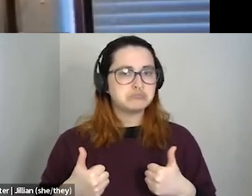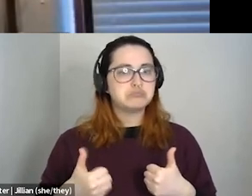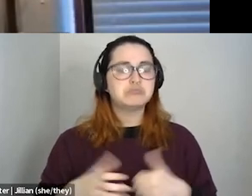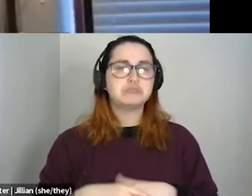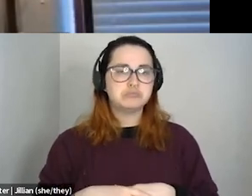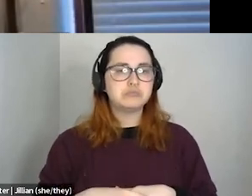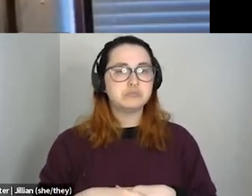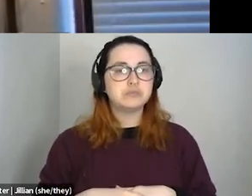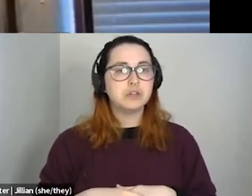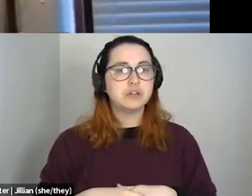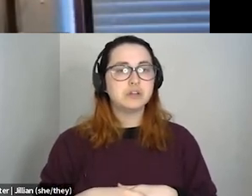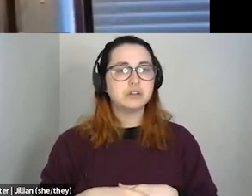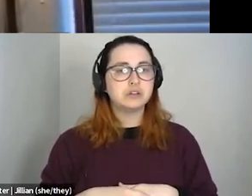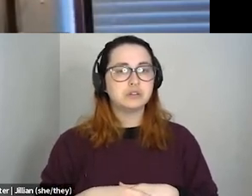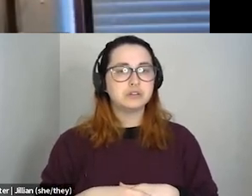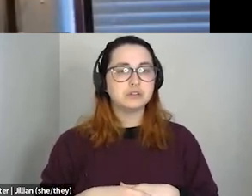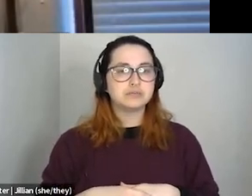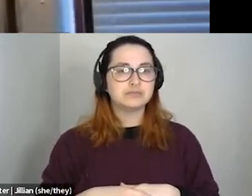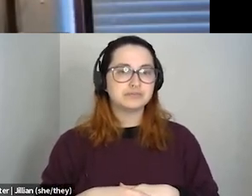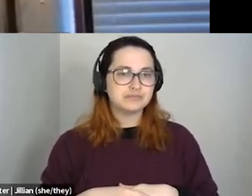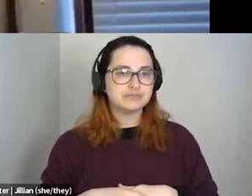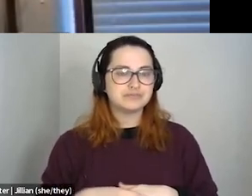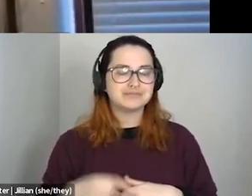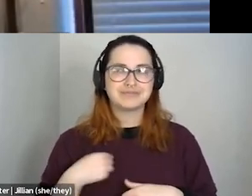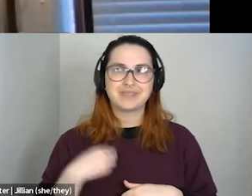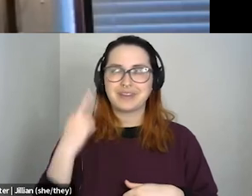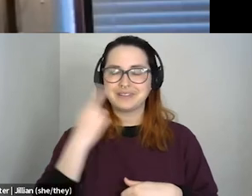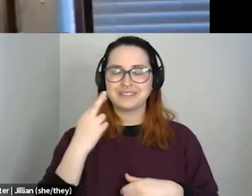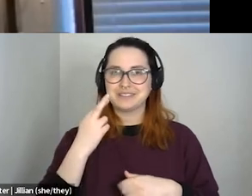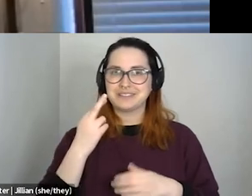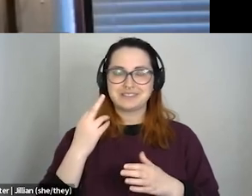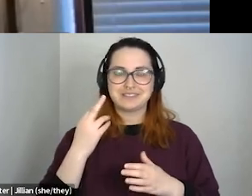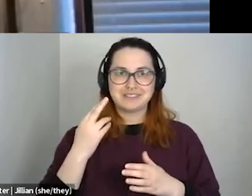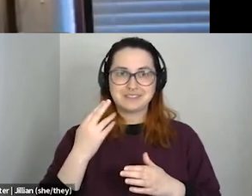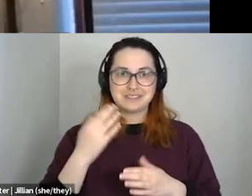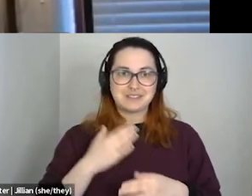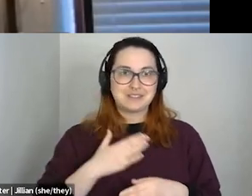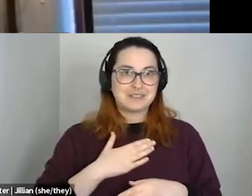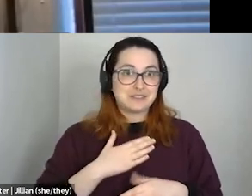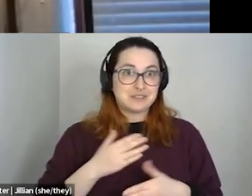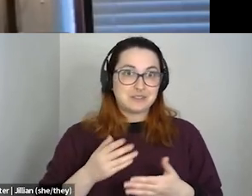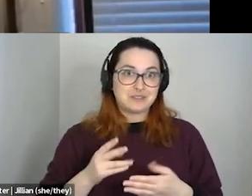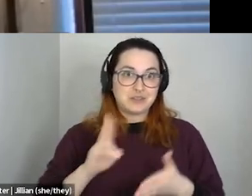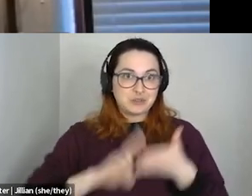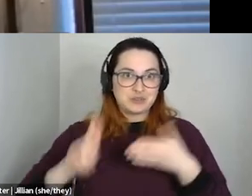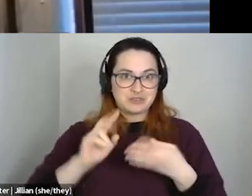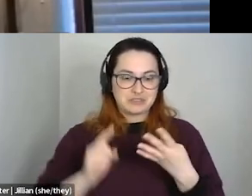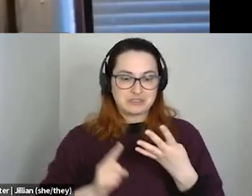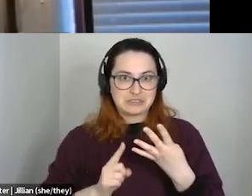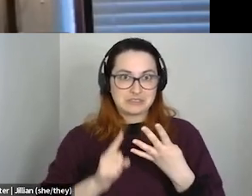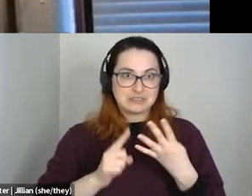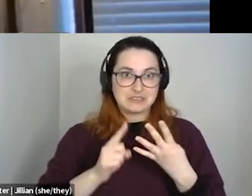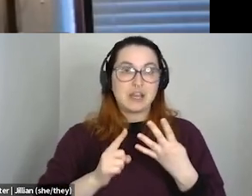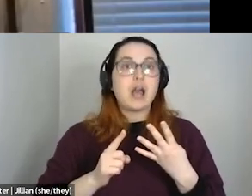but yeah, um, always I, I realized very quickly, um, in my first two years of university that I cannot help